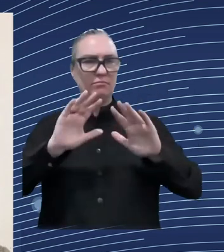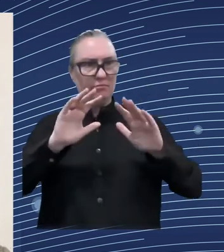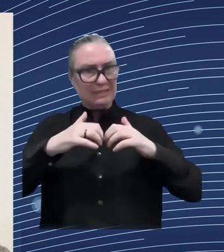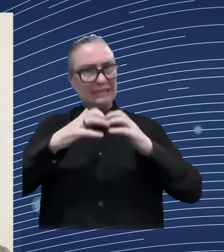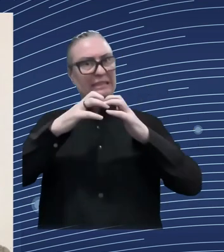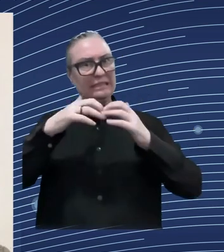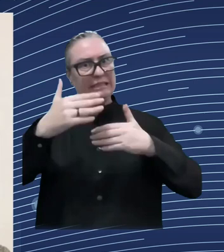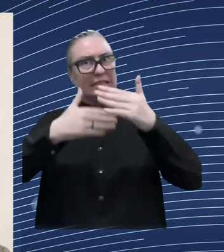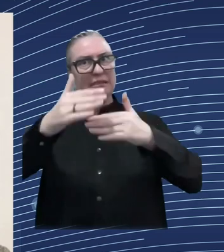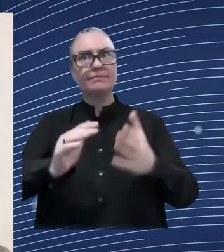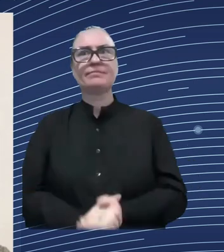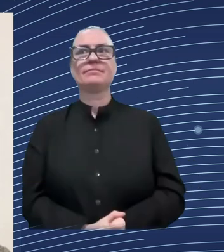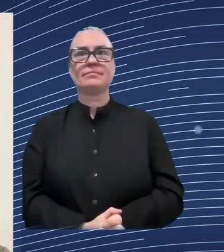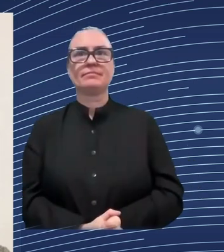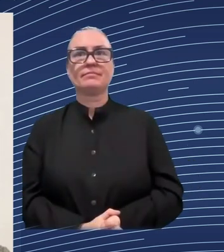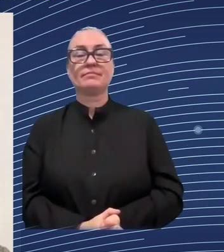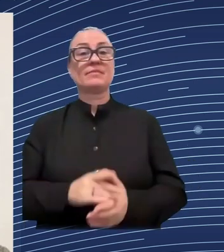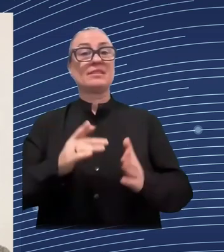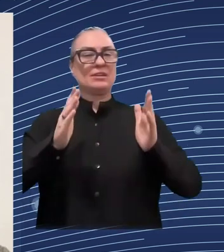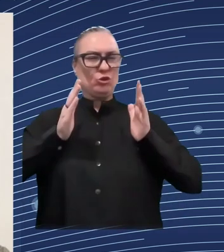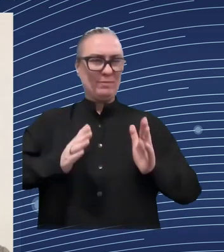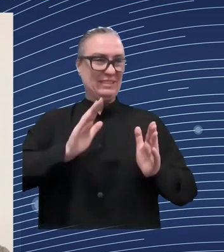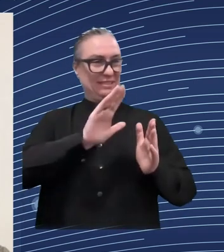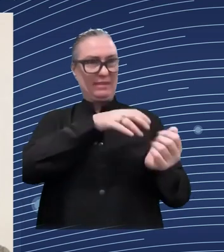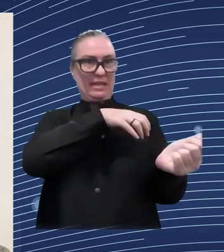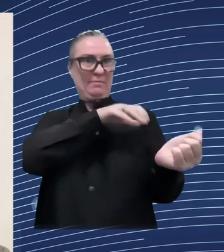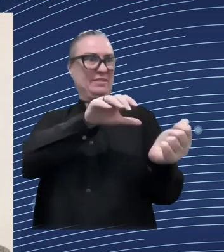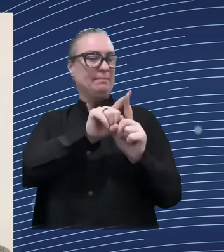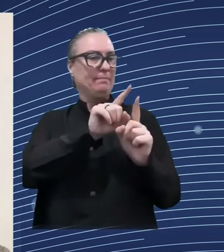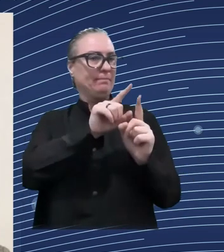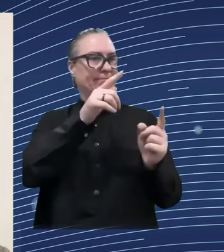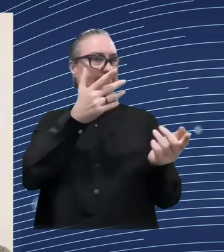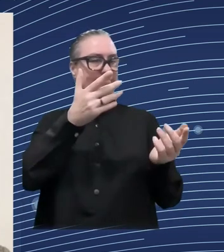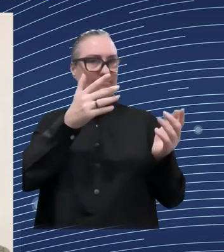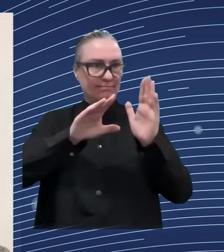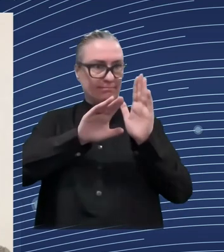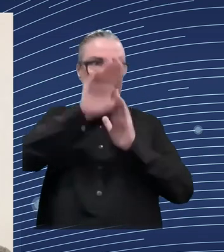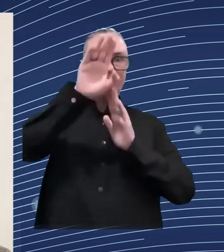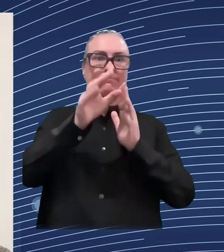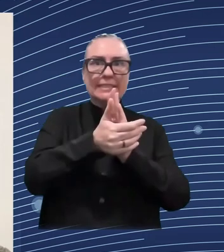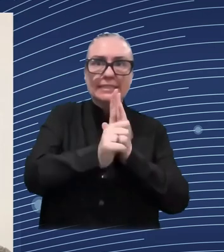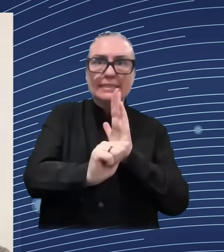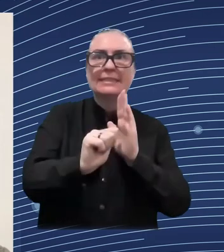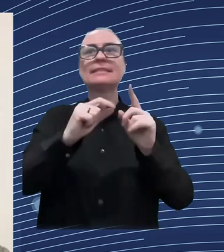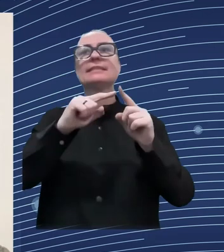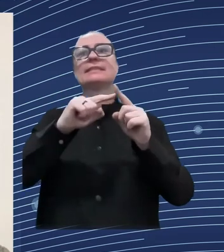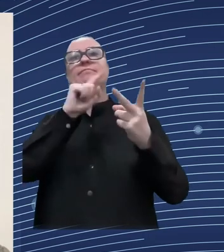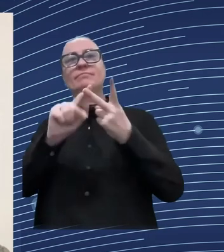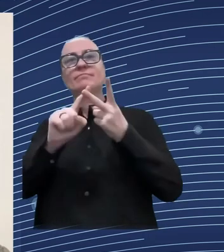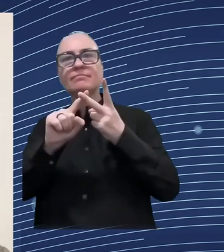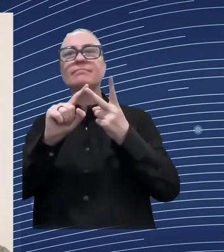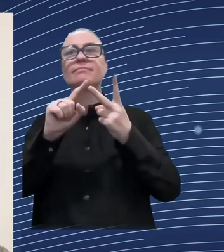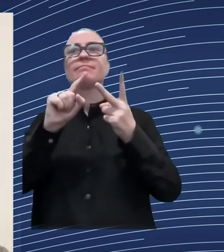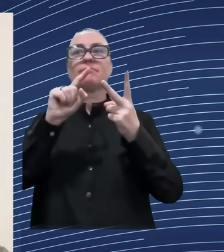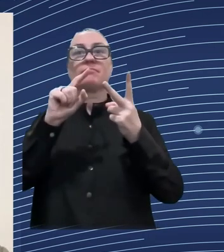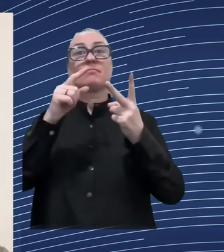country the five million um um internally displaced people um the significant decrease in late in ukraine's